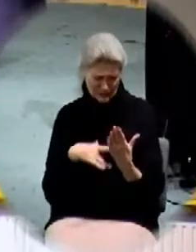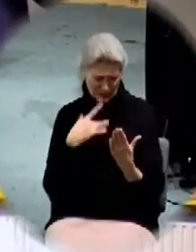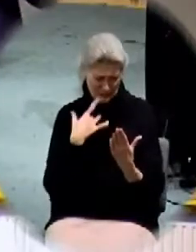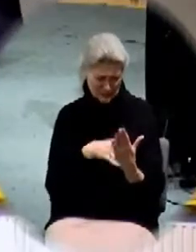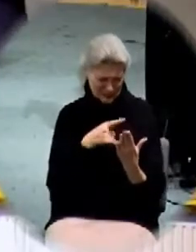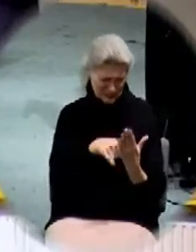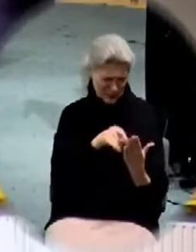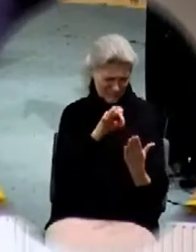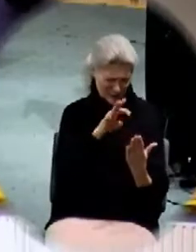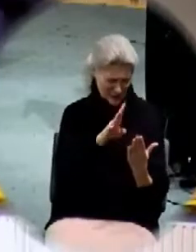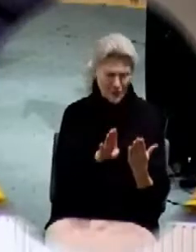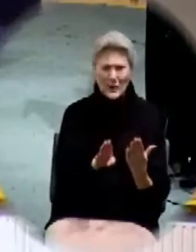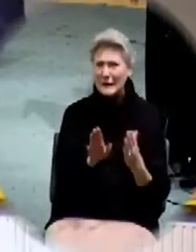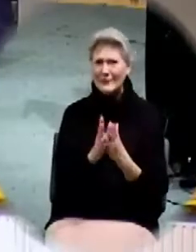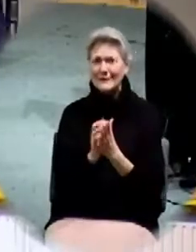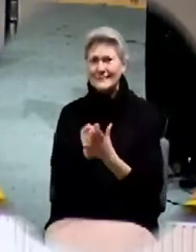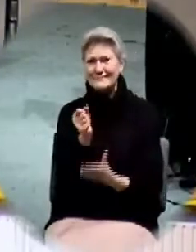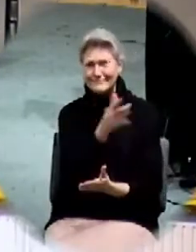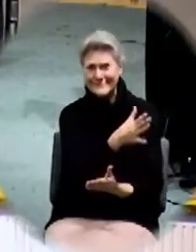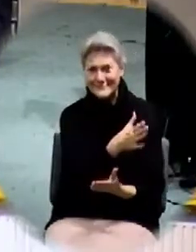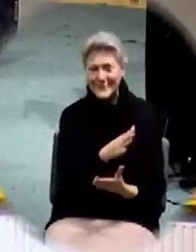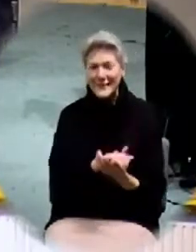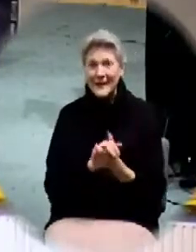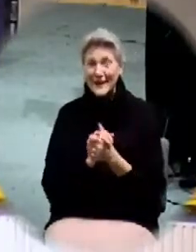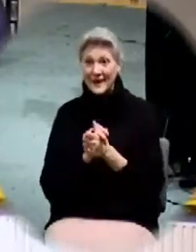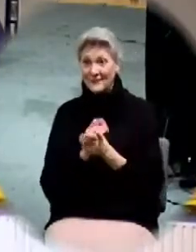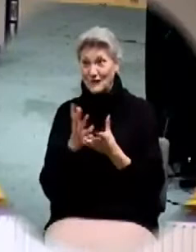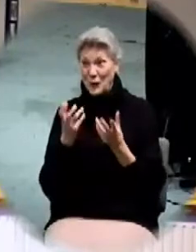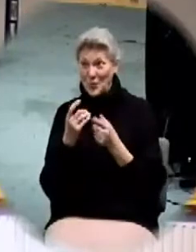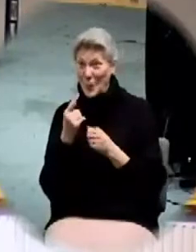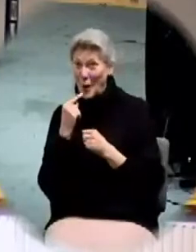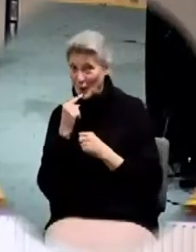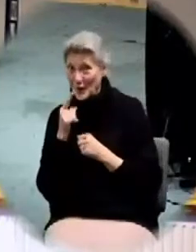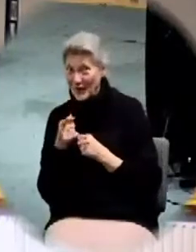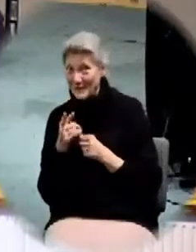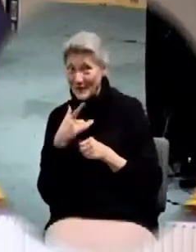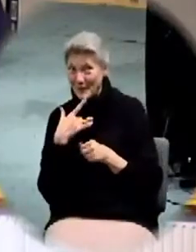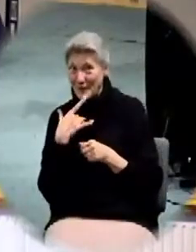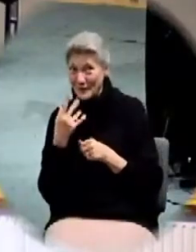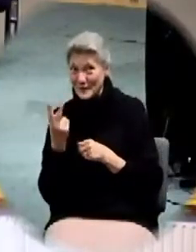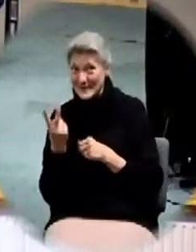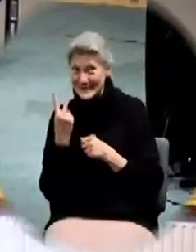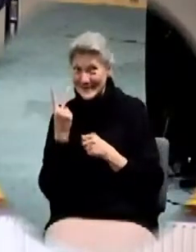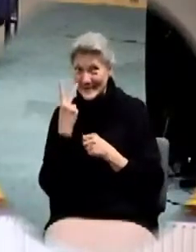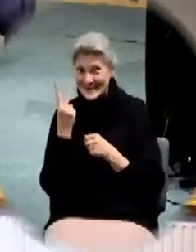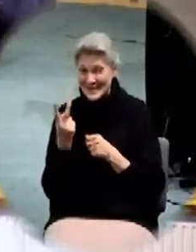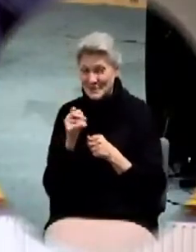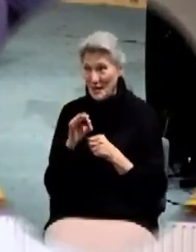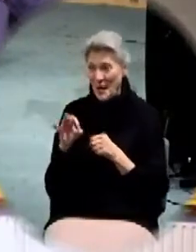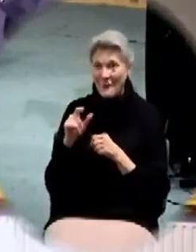And I was just going to say, Pastor Betcher, if you want to know how I really feel about it, see me offline.